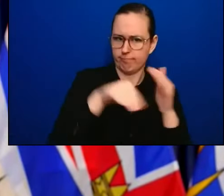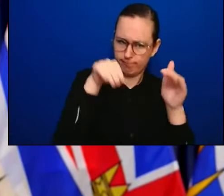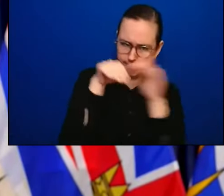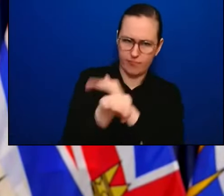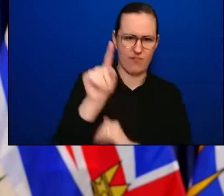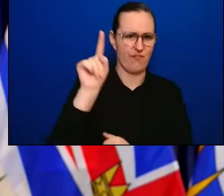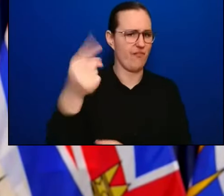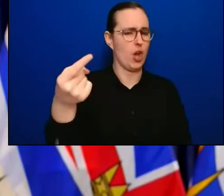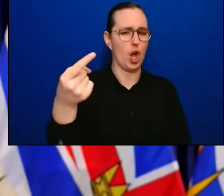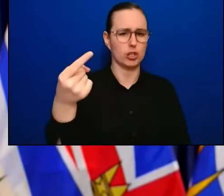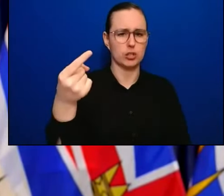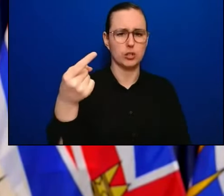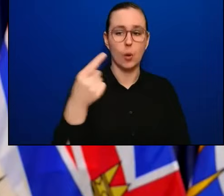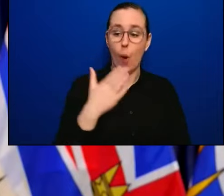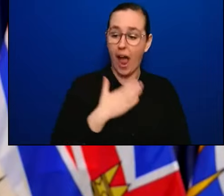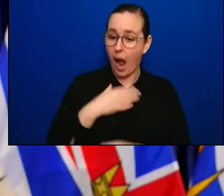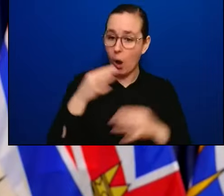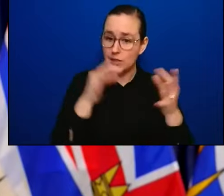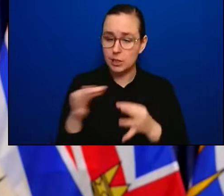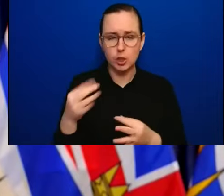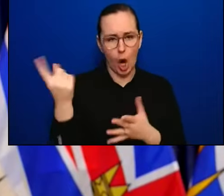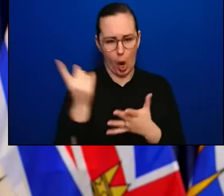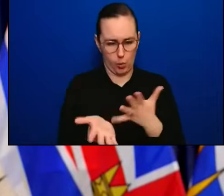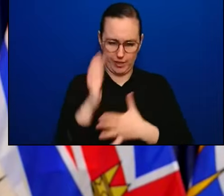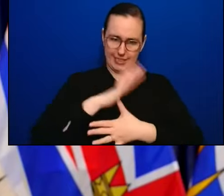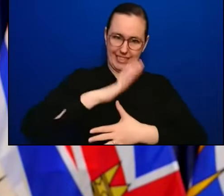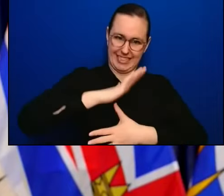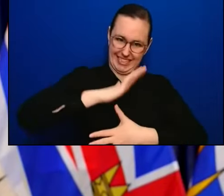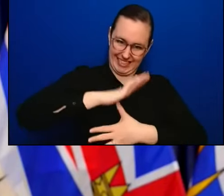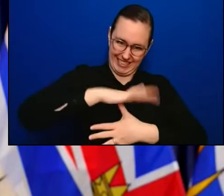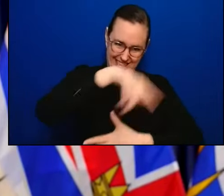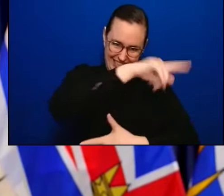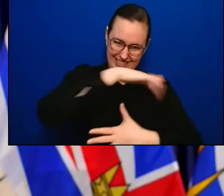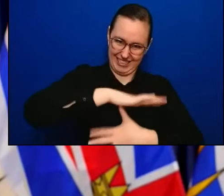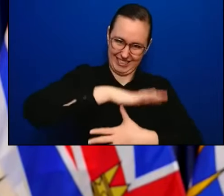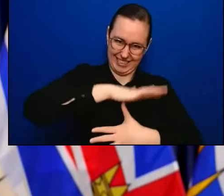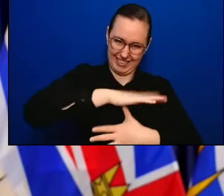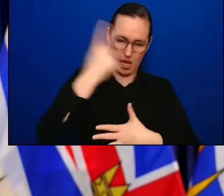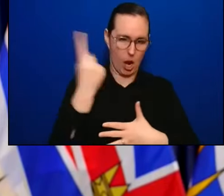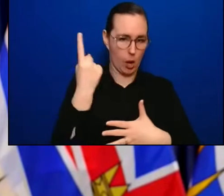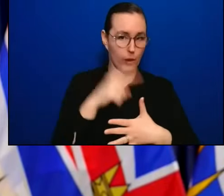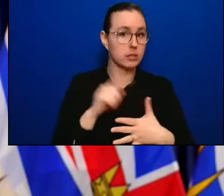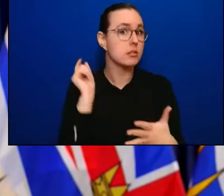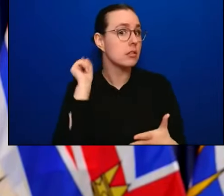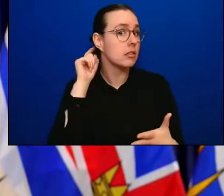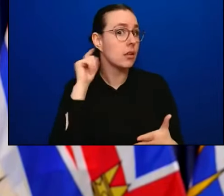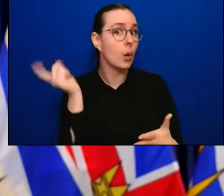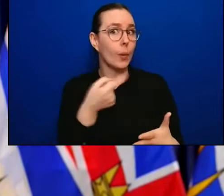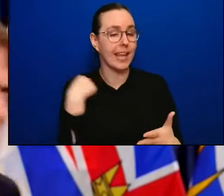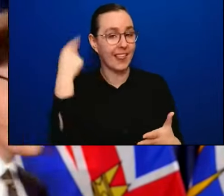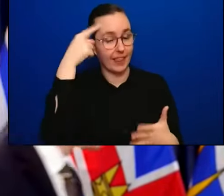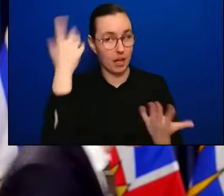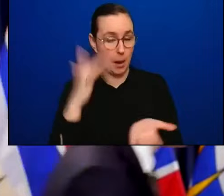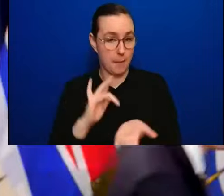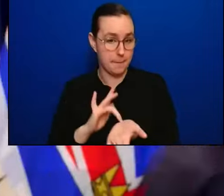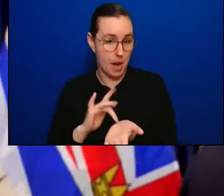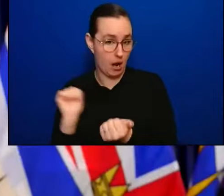medical approach that public health has taken in BC, but the ethical one. It's one that I'm very proud of them for.